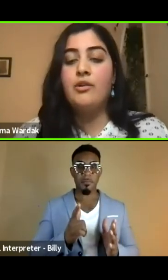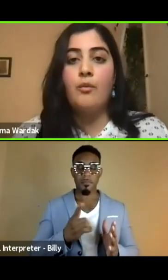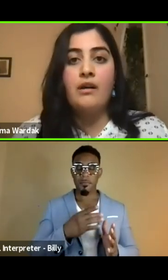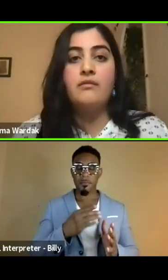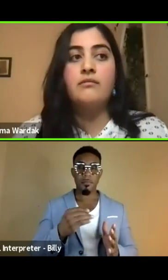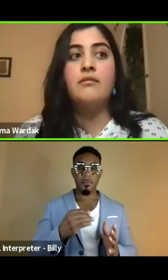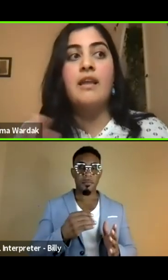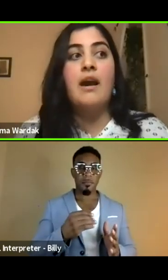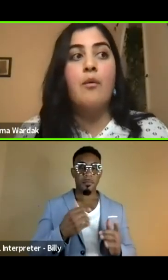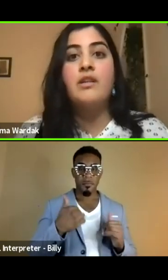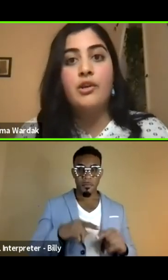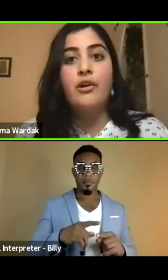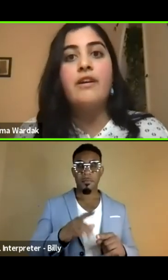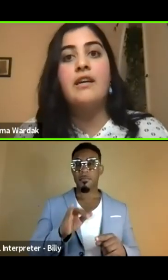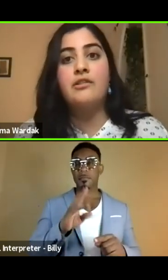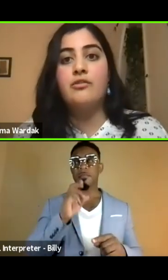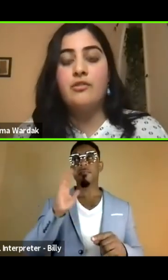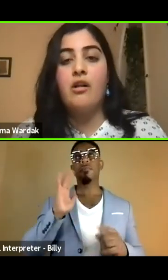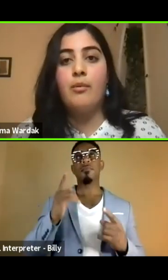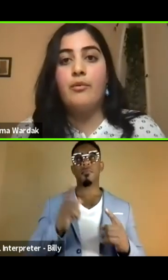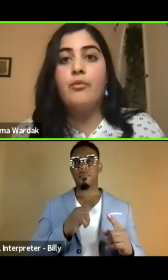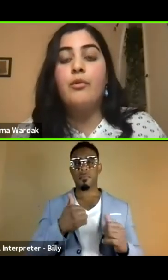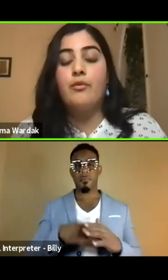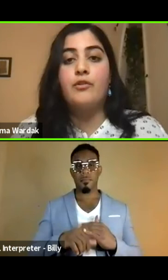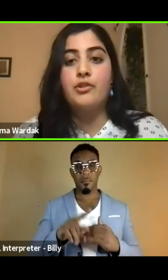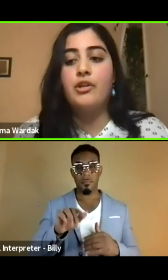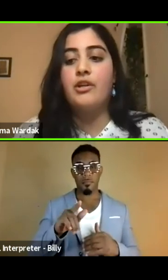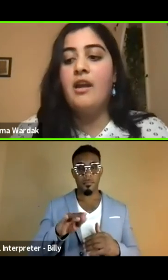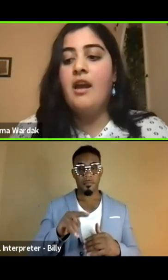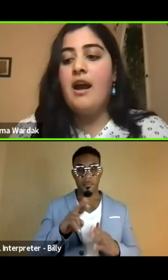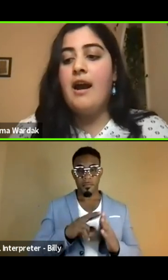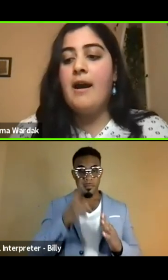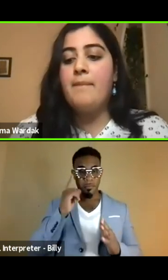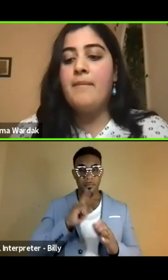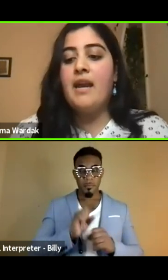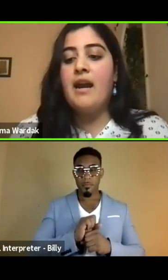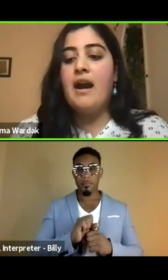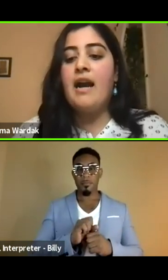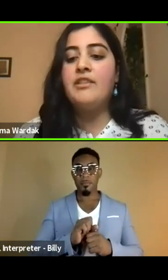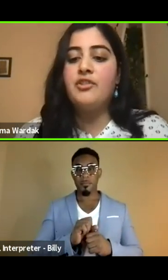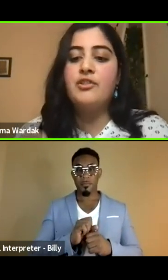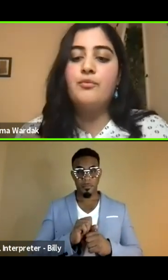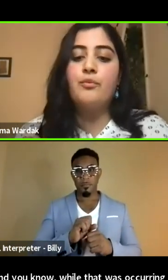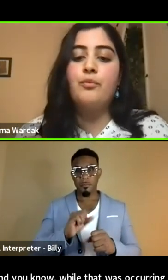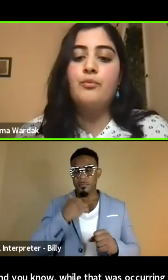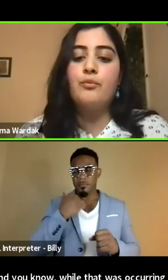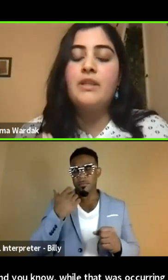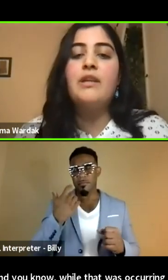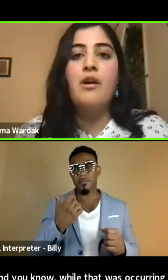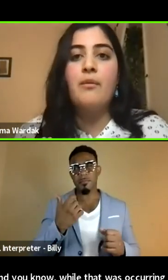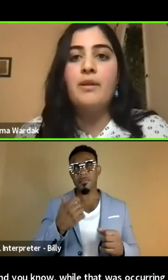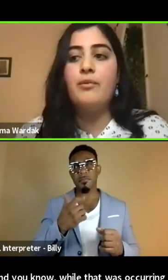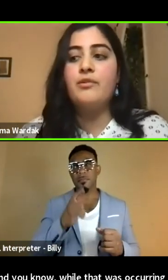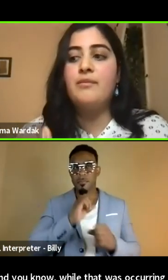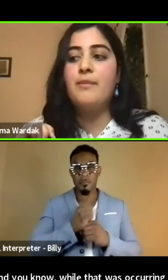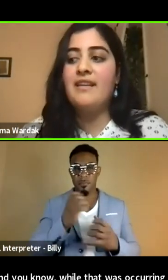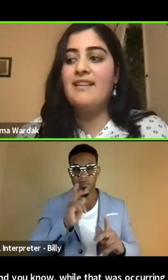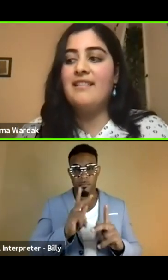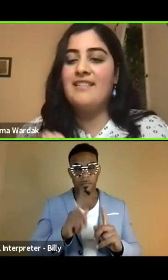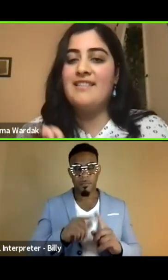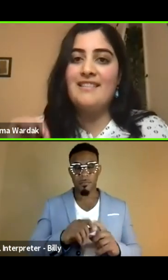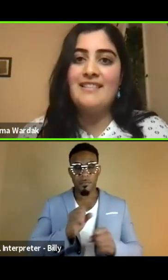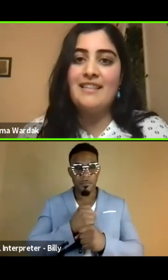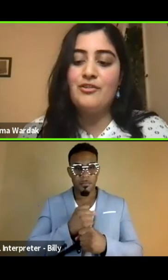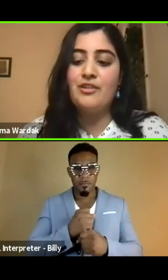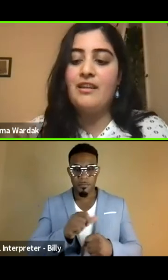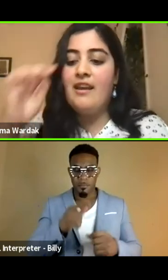and you know, while that was occurring under the Taliban rule for sure. Um, I just really want people to make